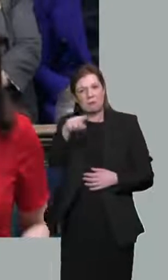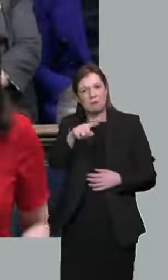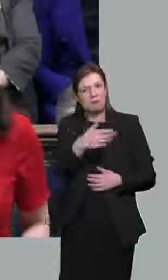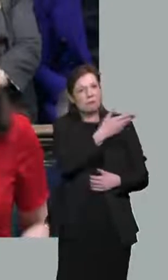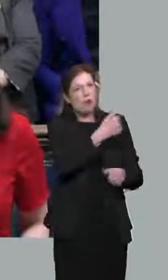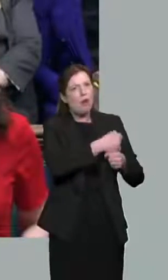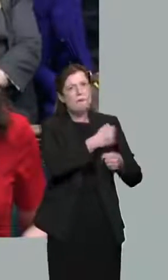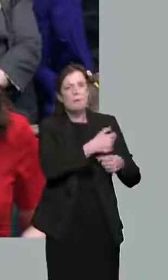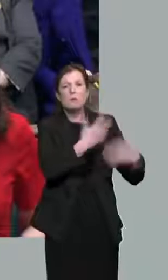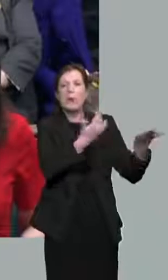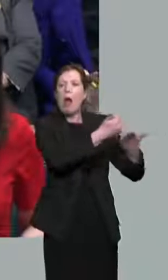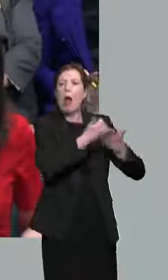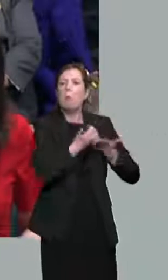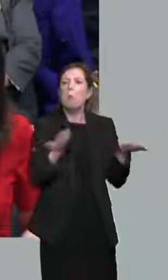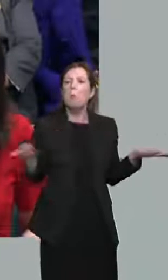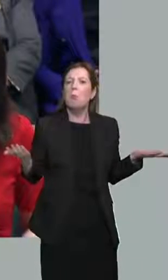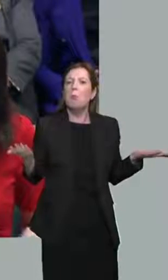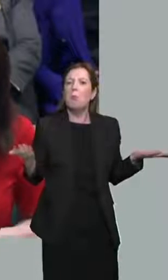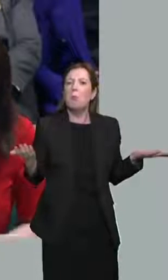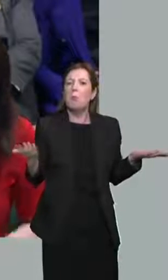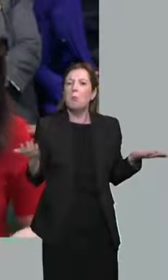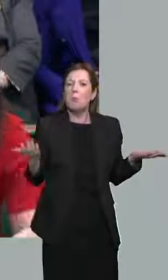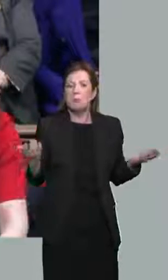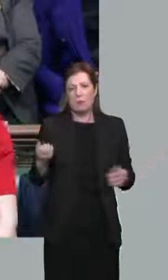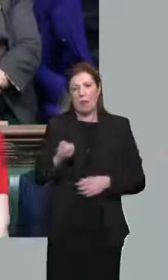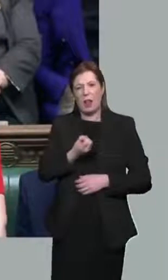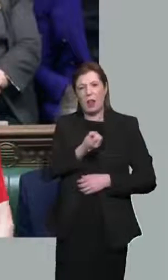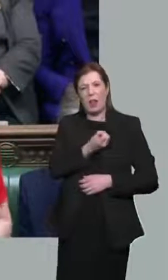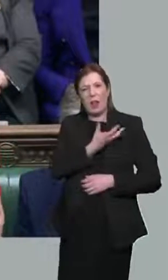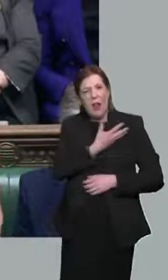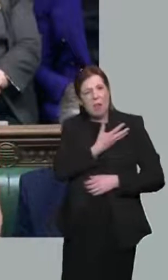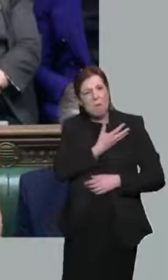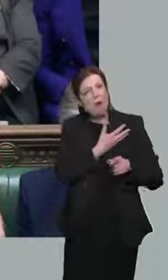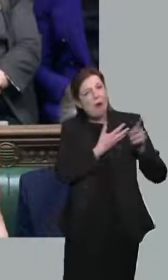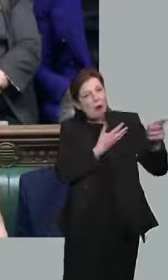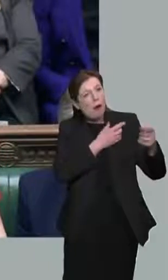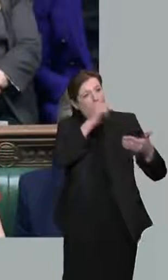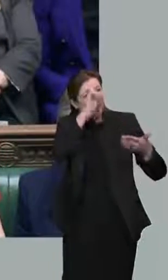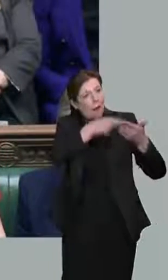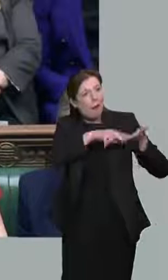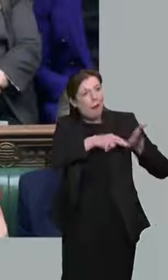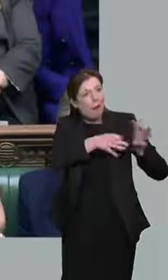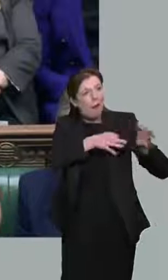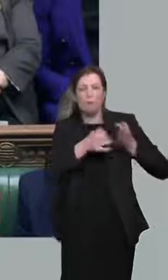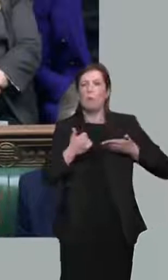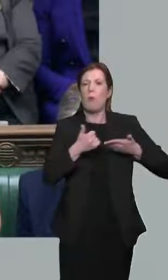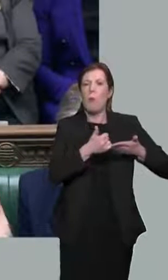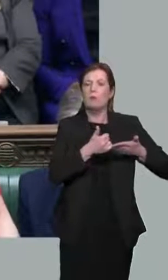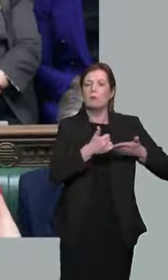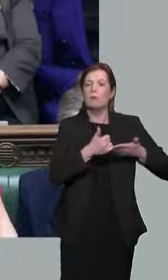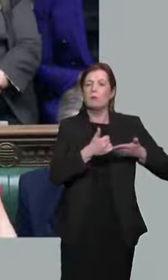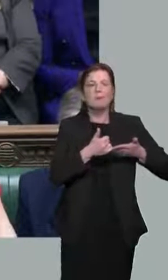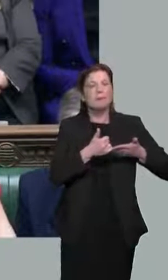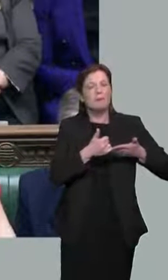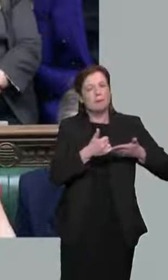to help them weather this storm. Labour will support sensible measures to ease this pressure. But what the Chancellor